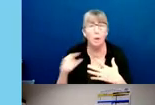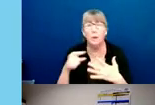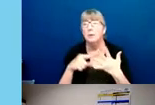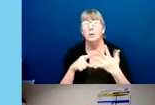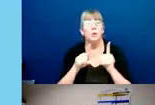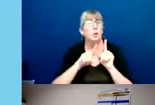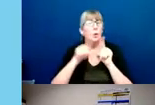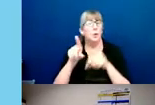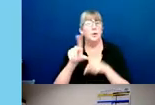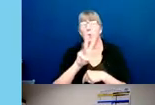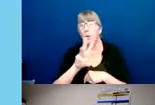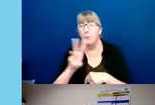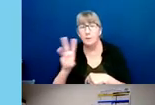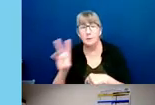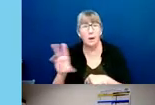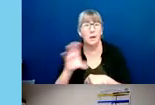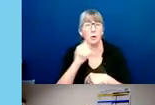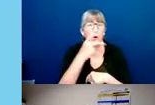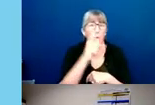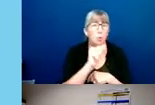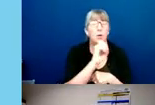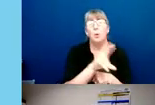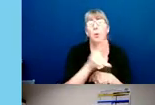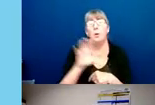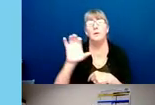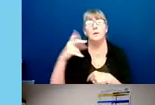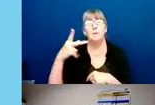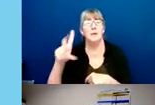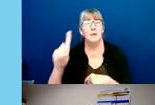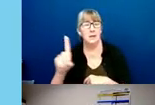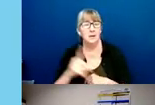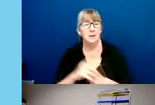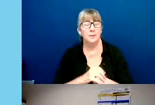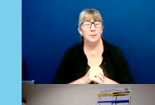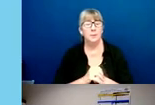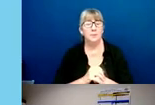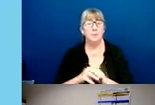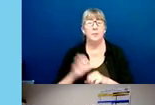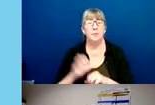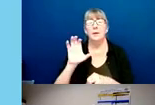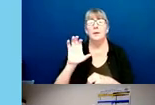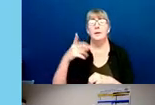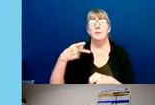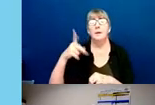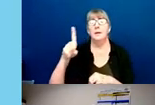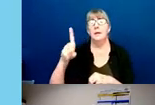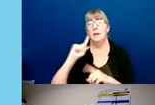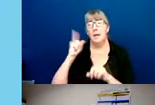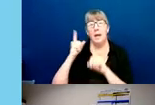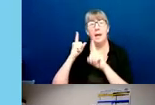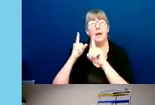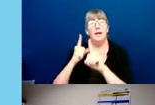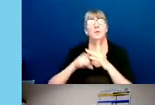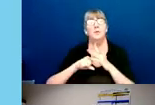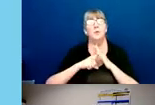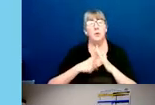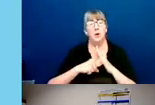website, either COPAs or CPD websites. CPD aims to create an initiation process